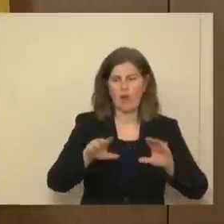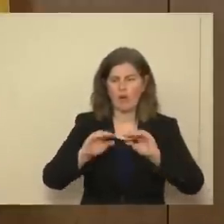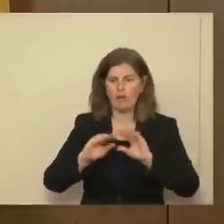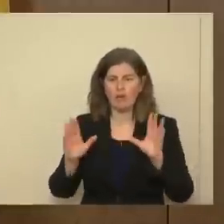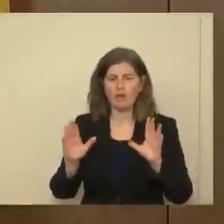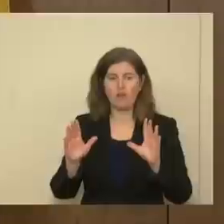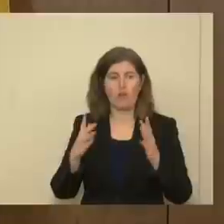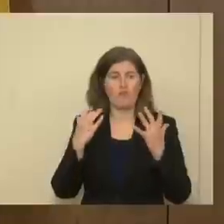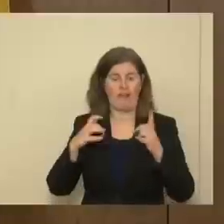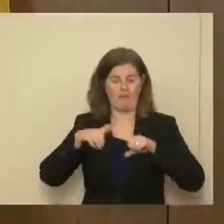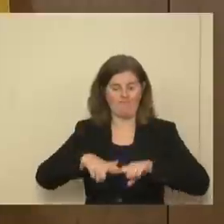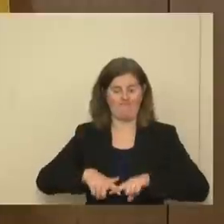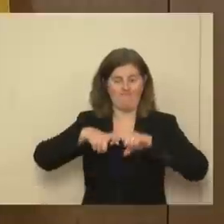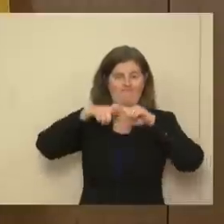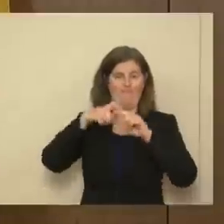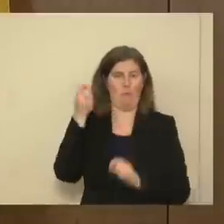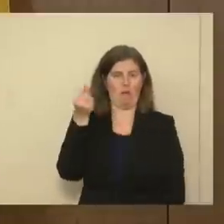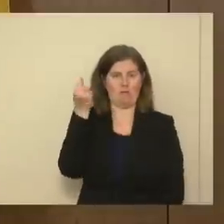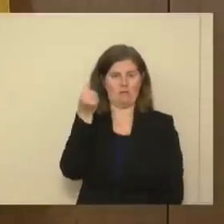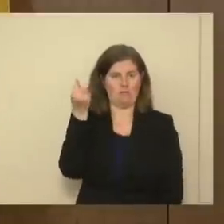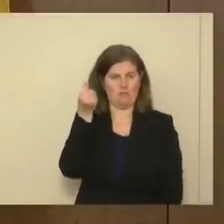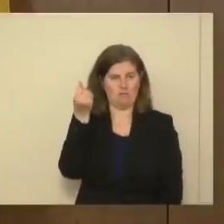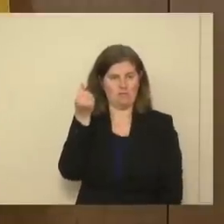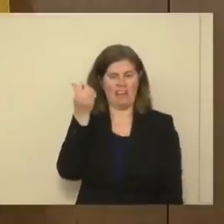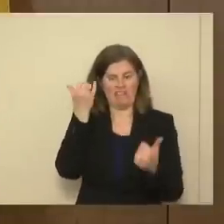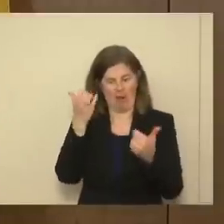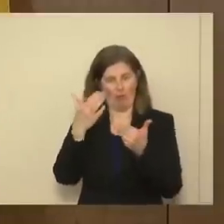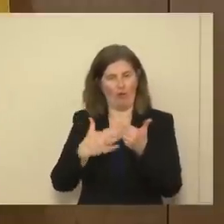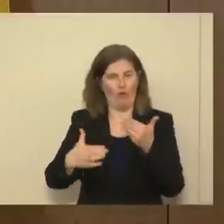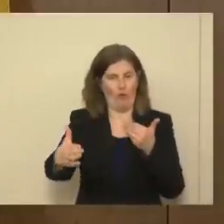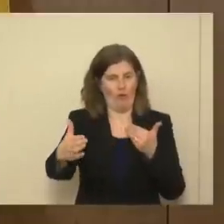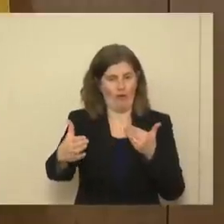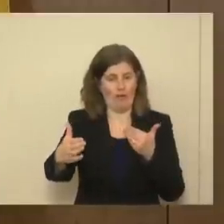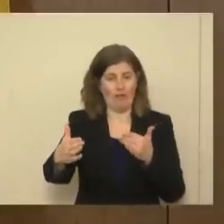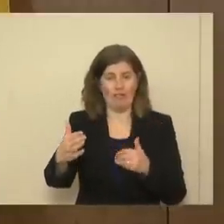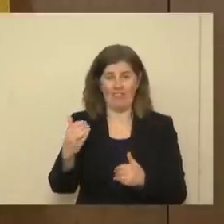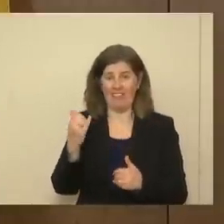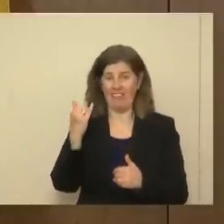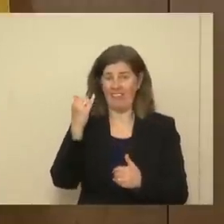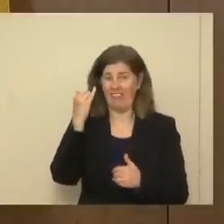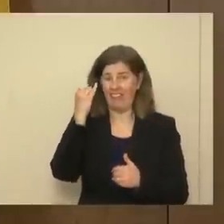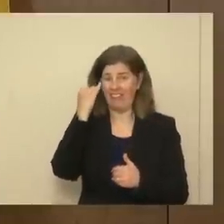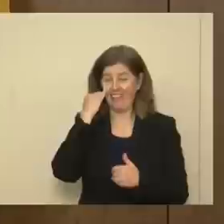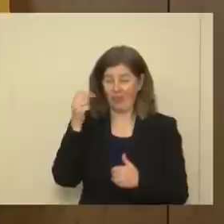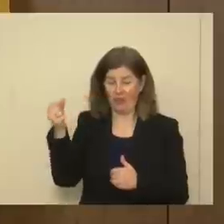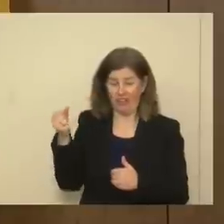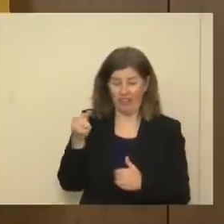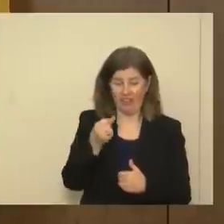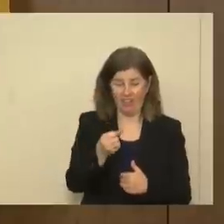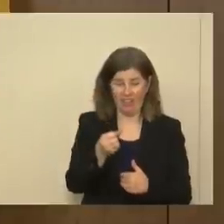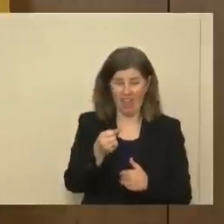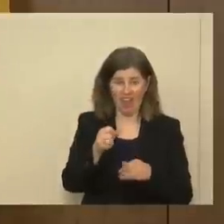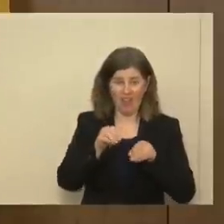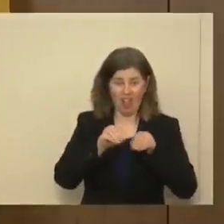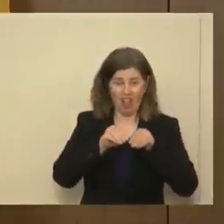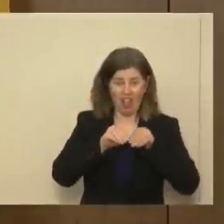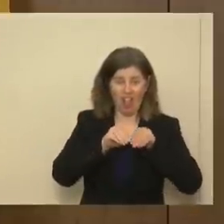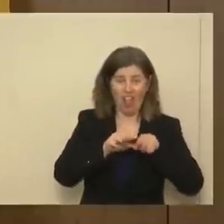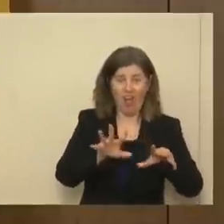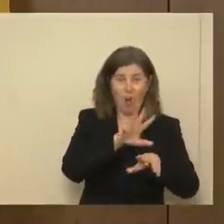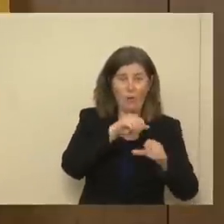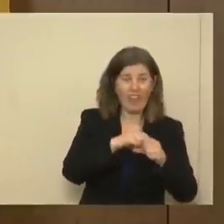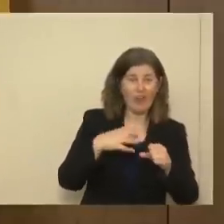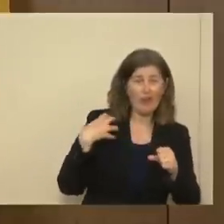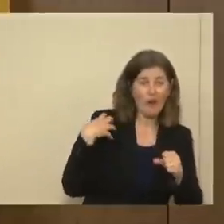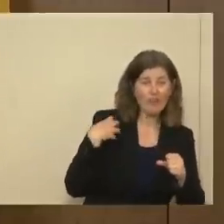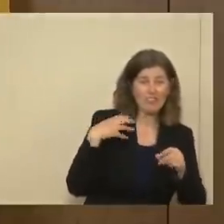that pausing is the right way to move forward, because if you introduce this risk and you have spread between your athletes and your